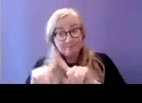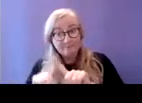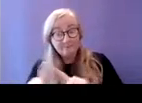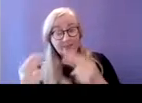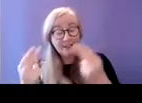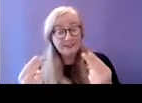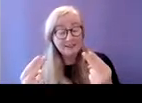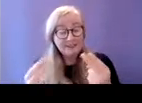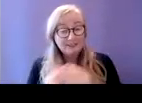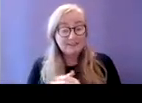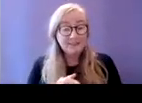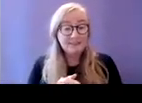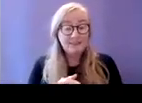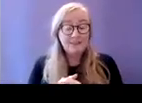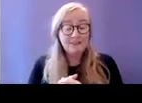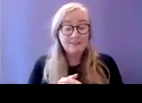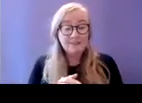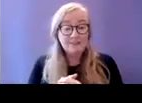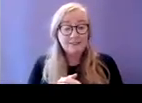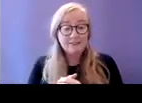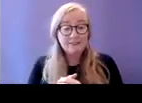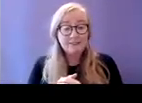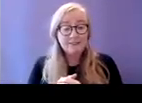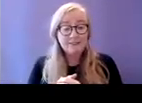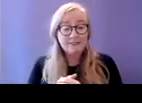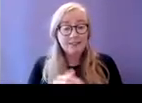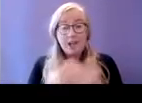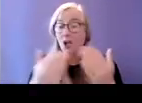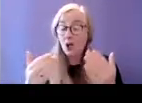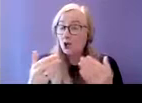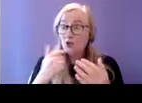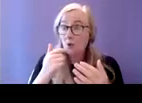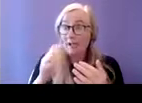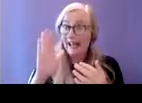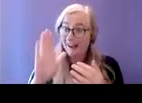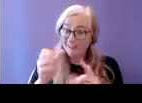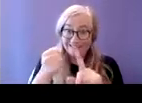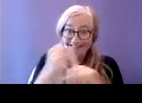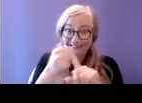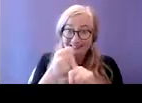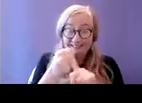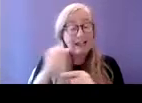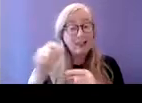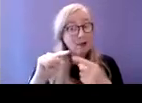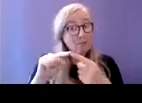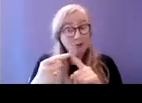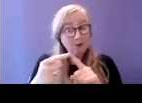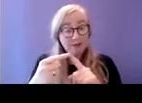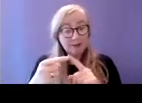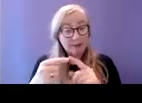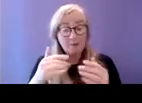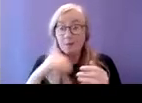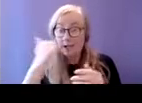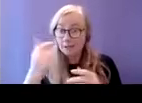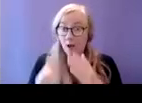can't be understated and again it just it comes up again and again and again the importance of